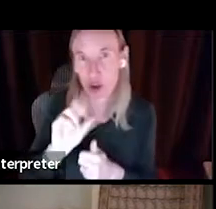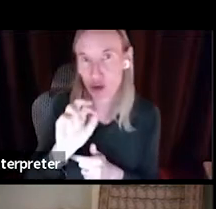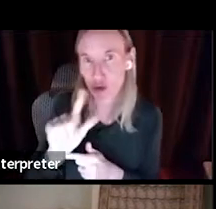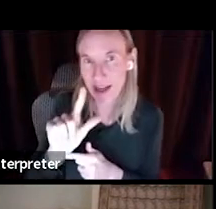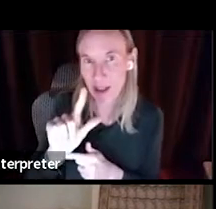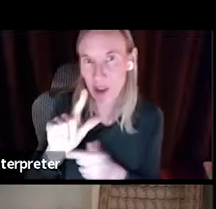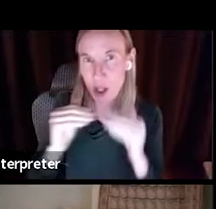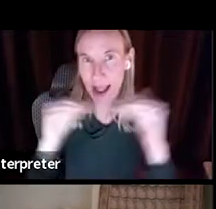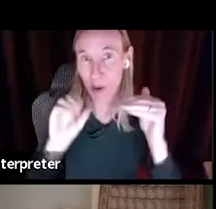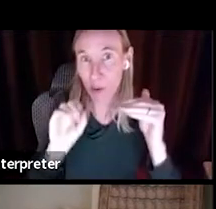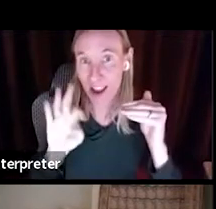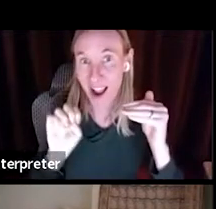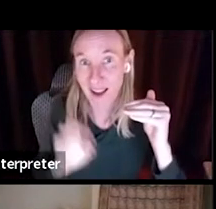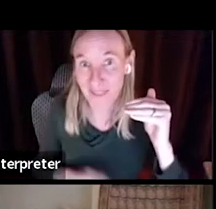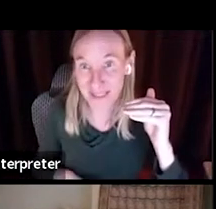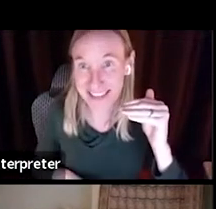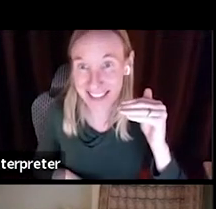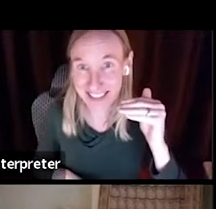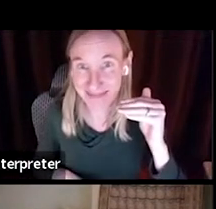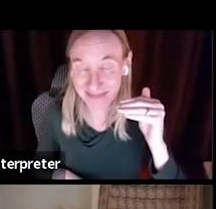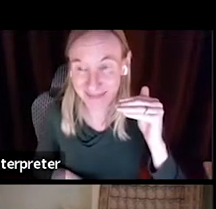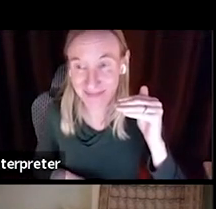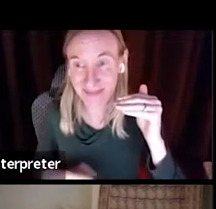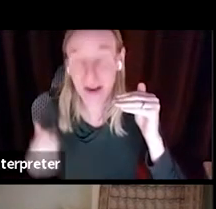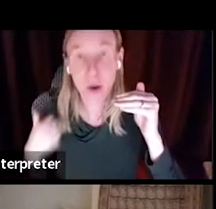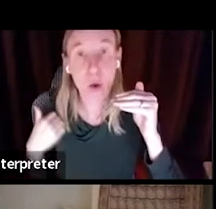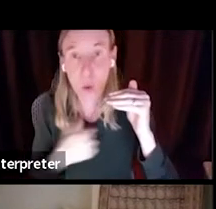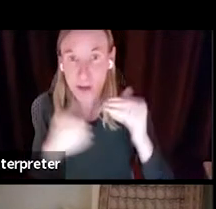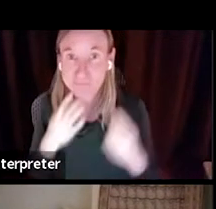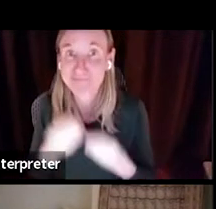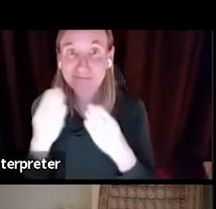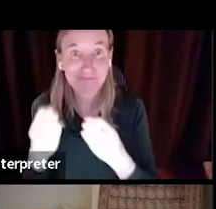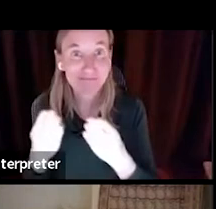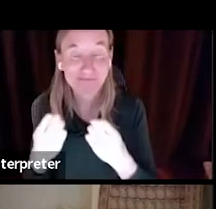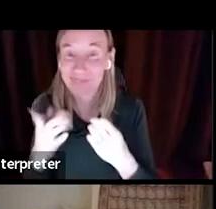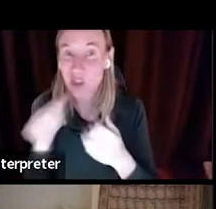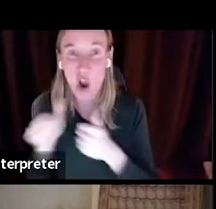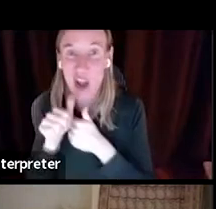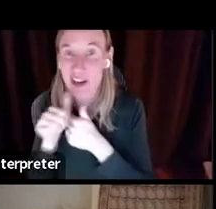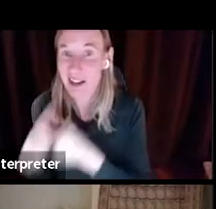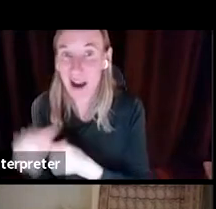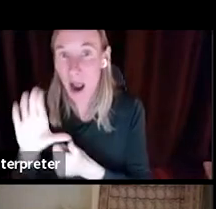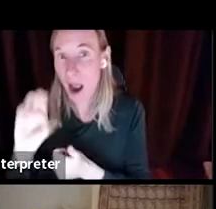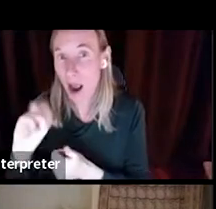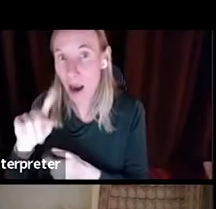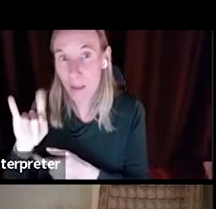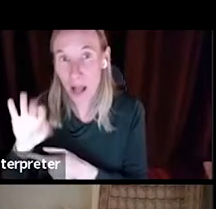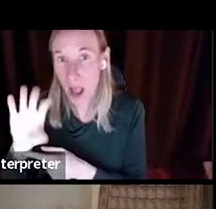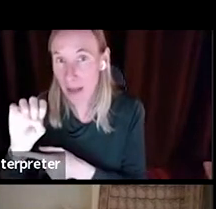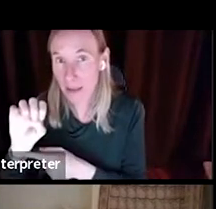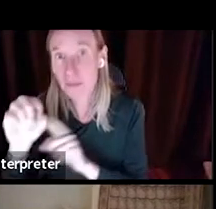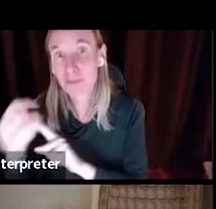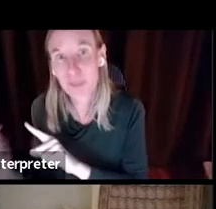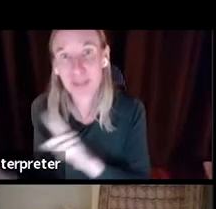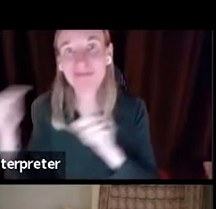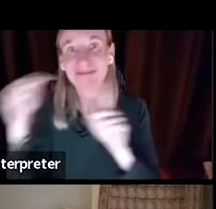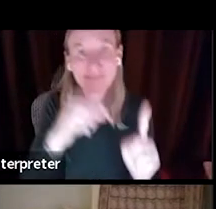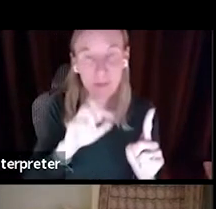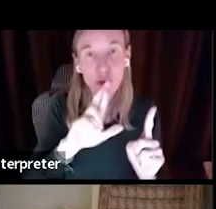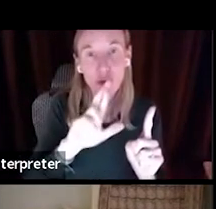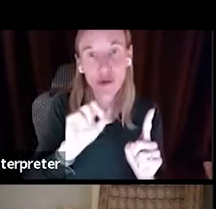our suggestion is that the Racial Equity Office be charged with conducting that tracking and